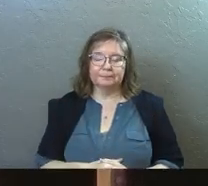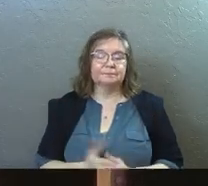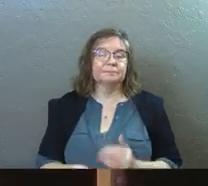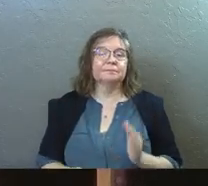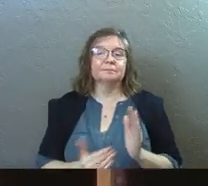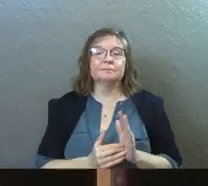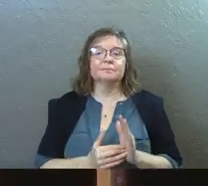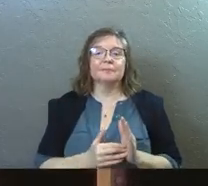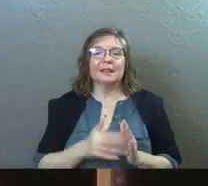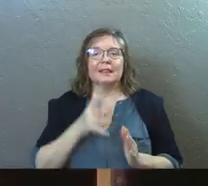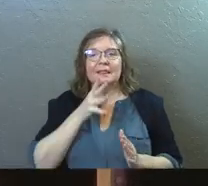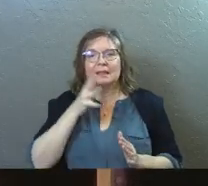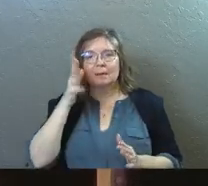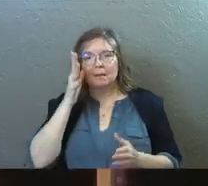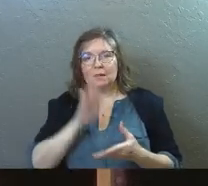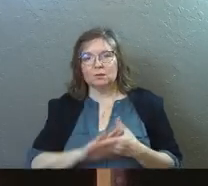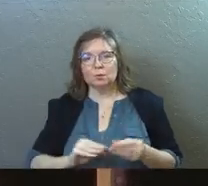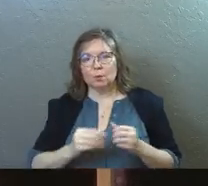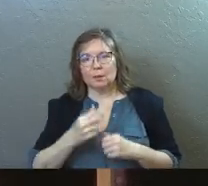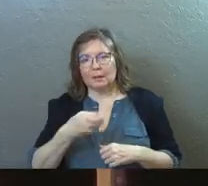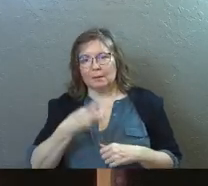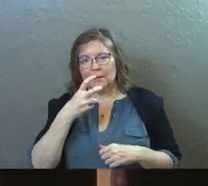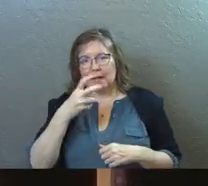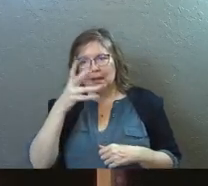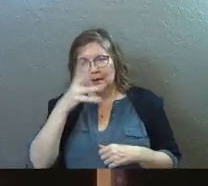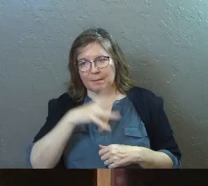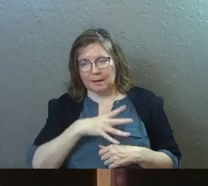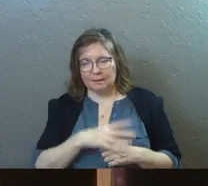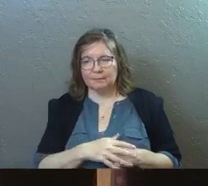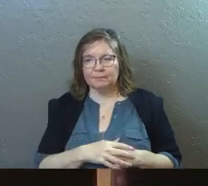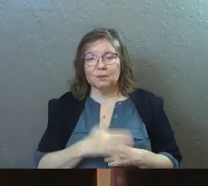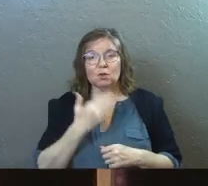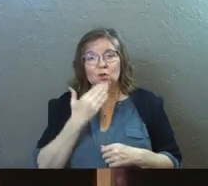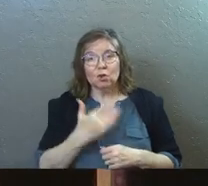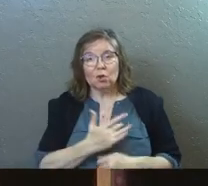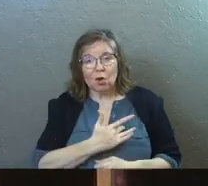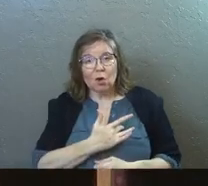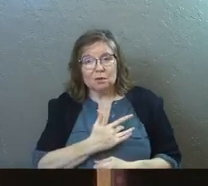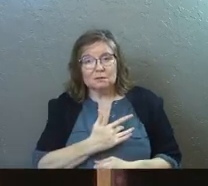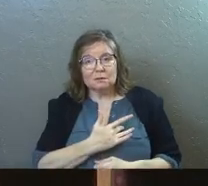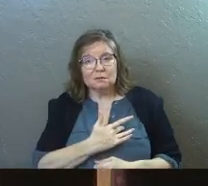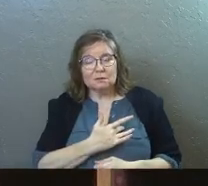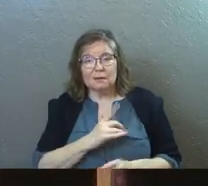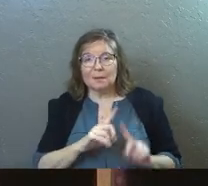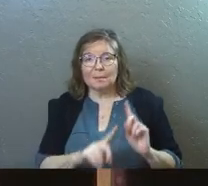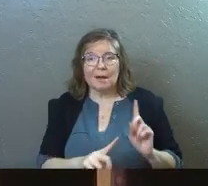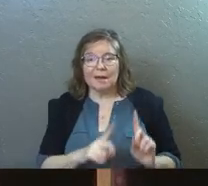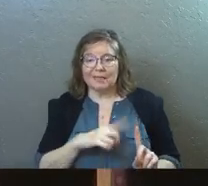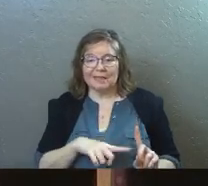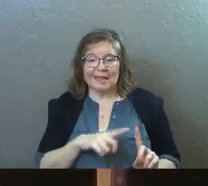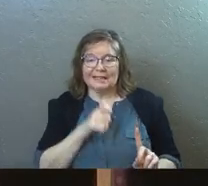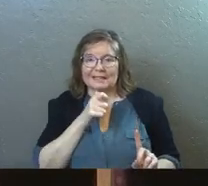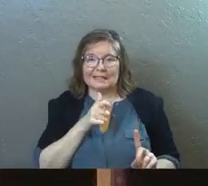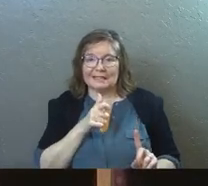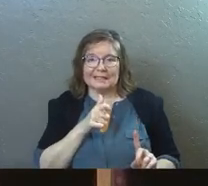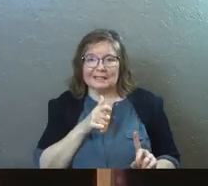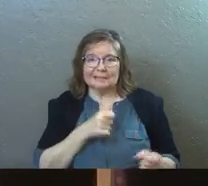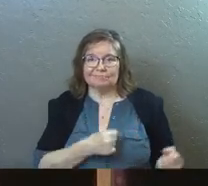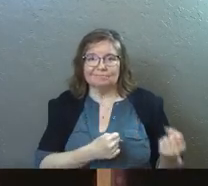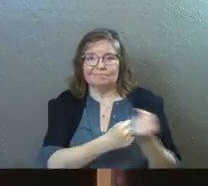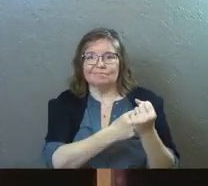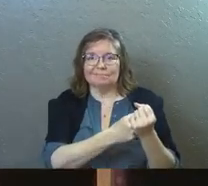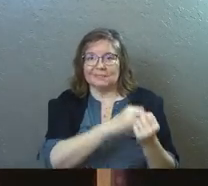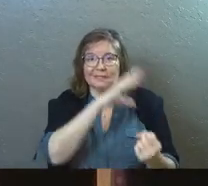Again, this is the parents in the story with the blind man. Good hearts, but they didn't stand up.